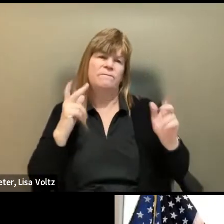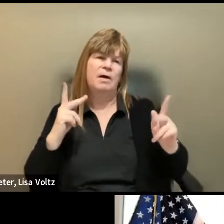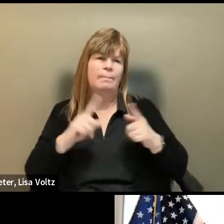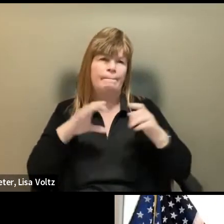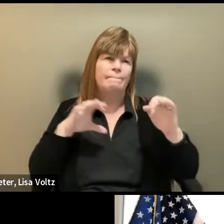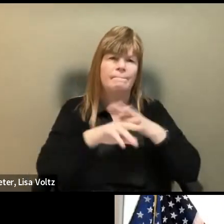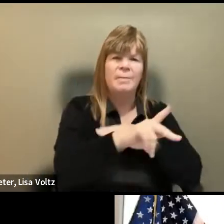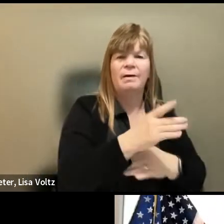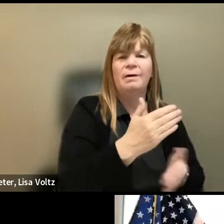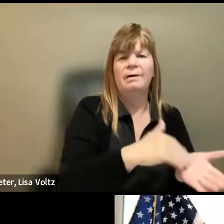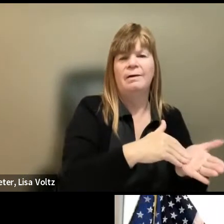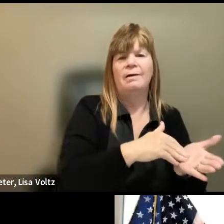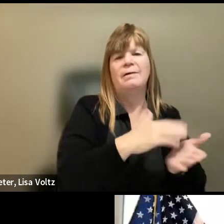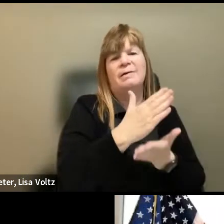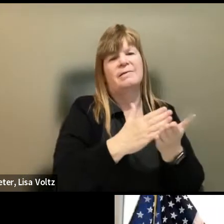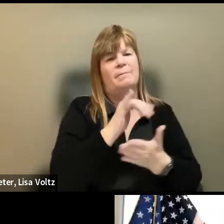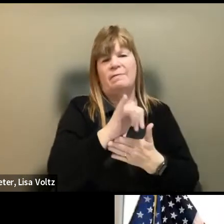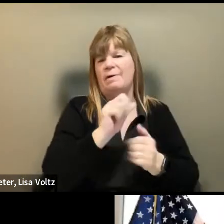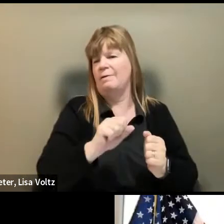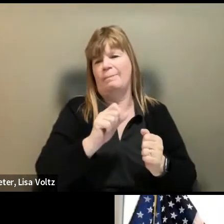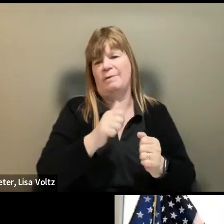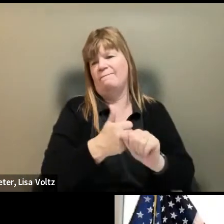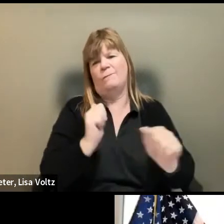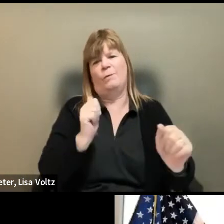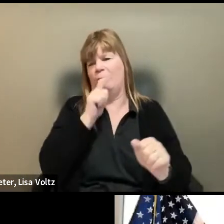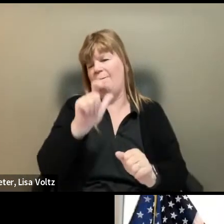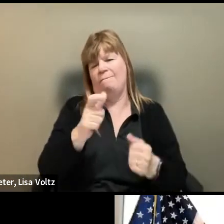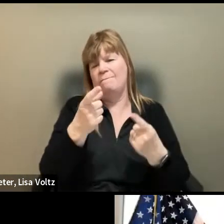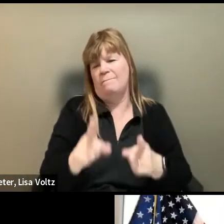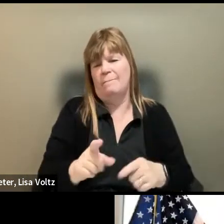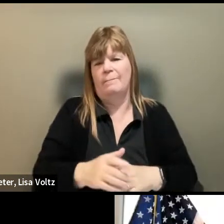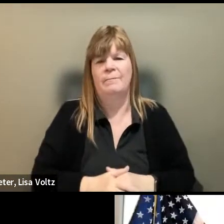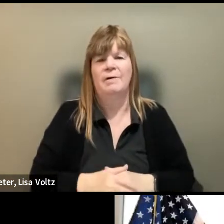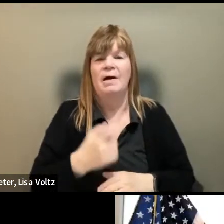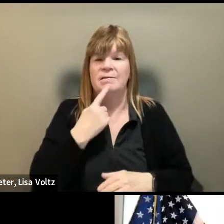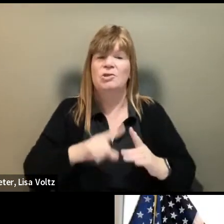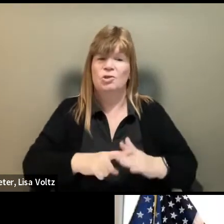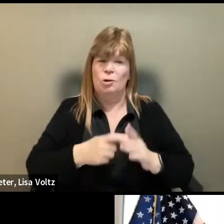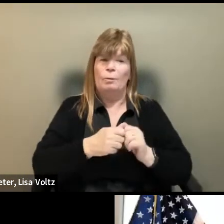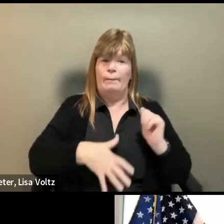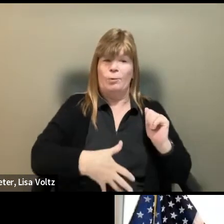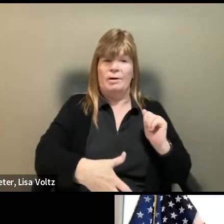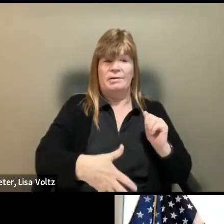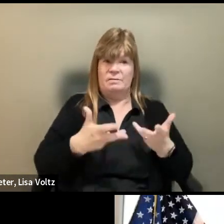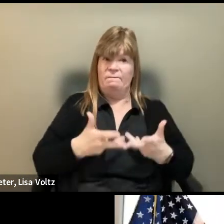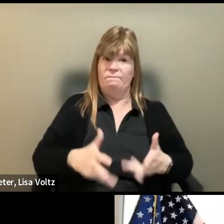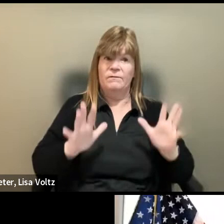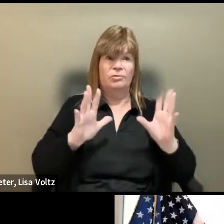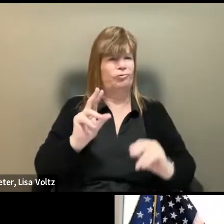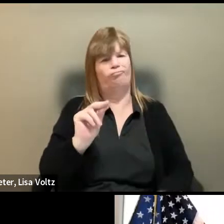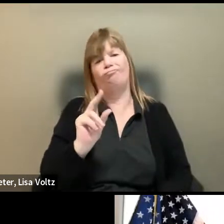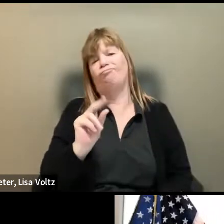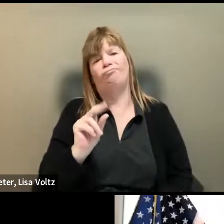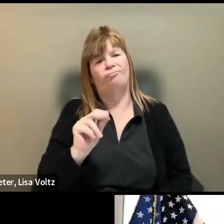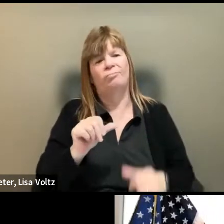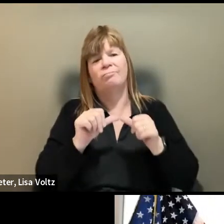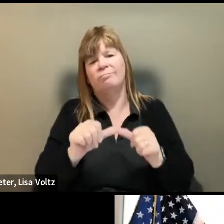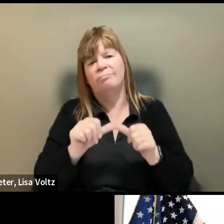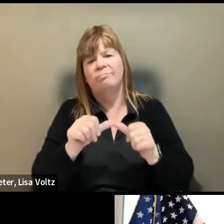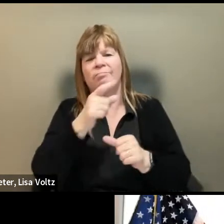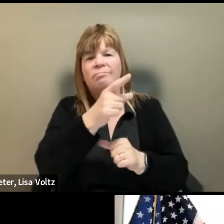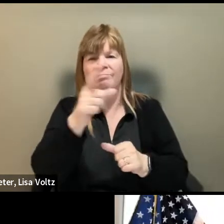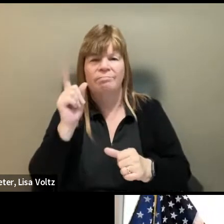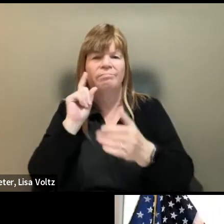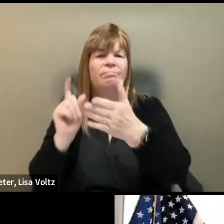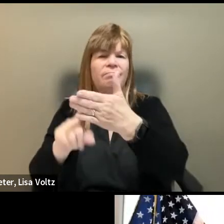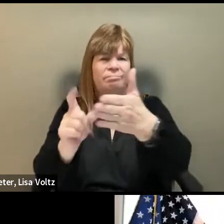then some of this could have been prevented. I said it started with pregnancy, but it doesn't end there. We also hear on our